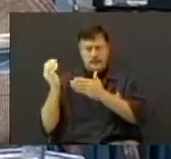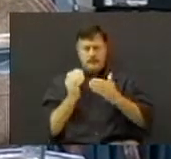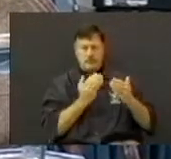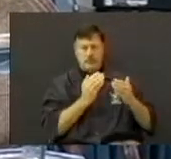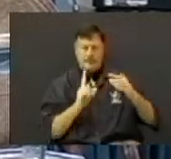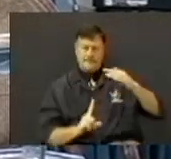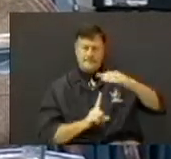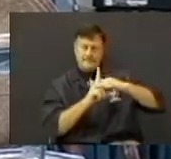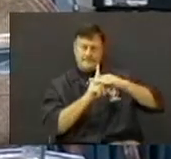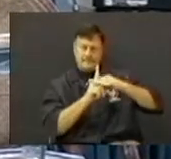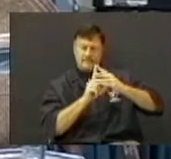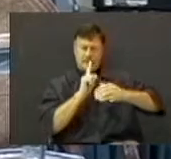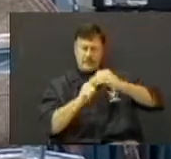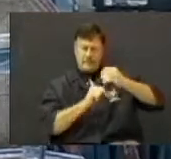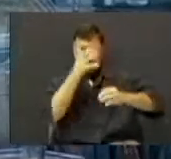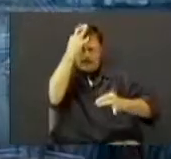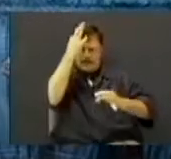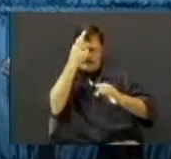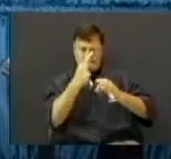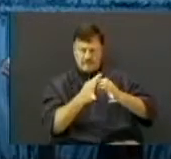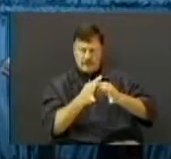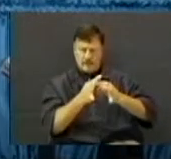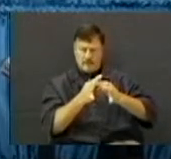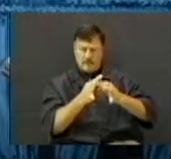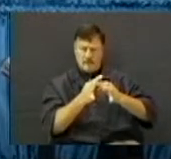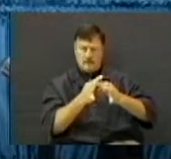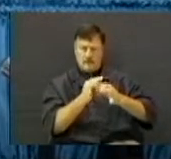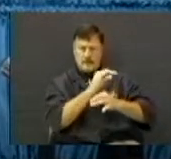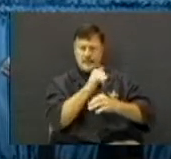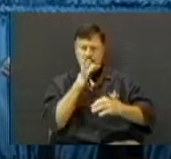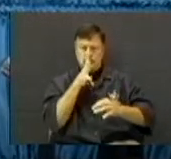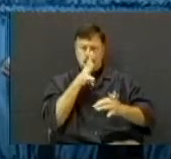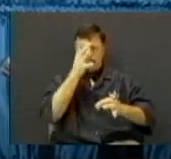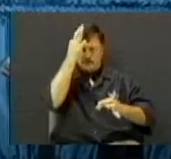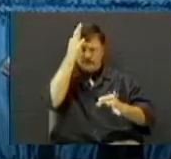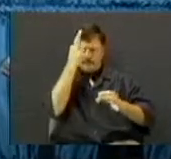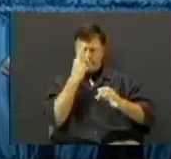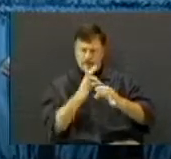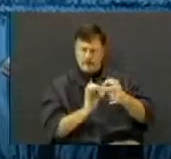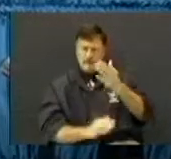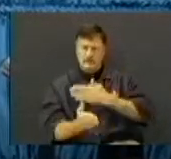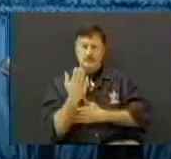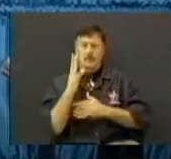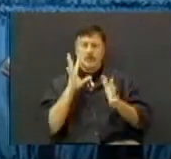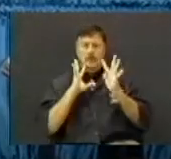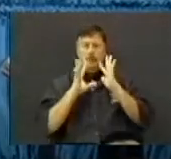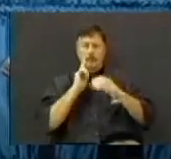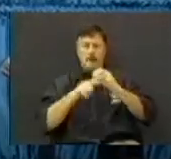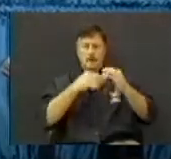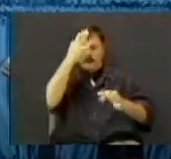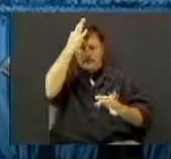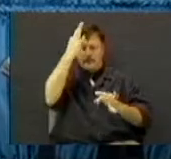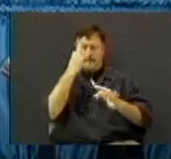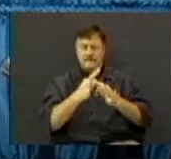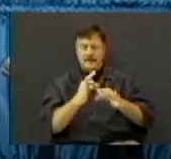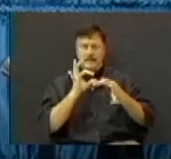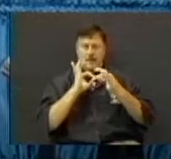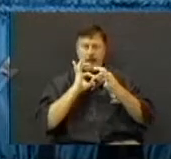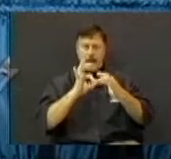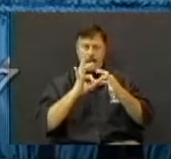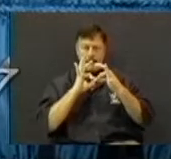the faith of his grandmother and the faith of his mother. And this morning, I want to talk about the faith of mothers.